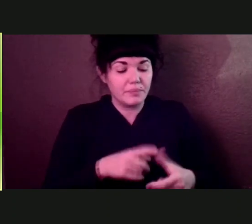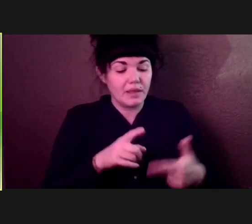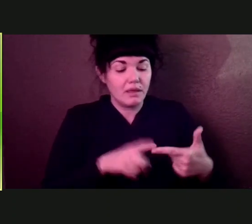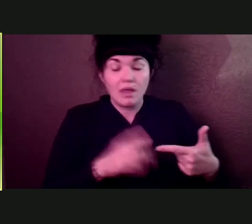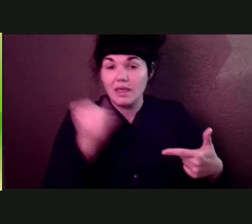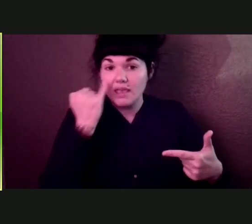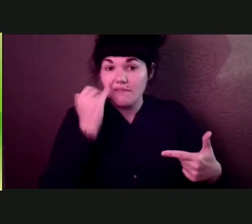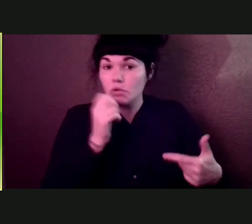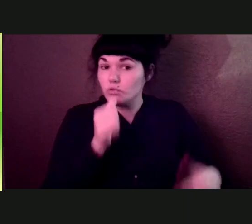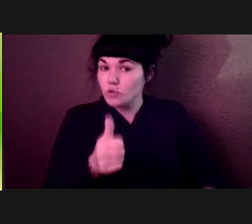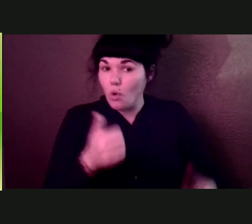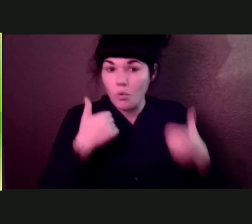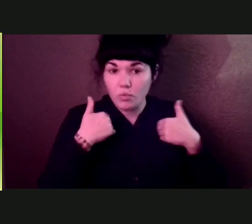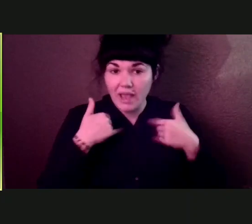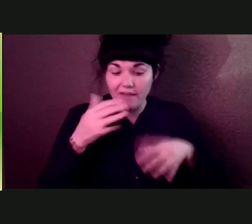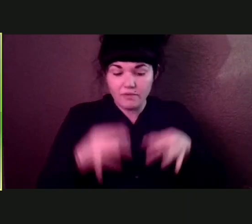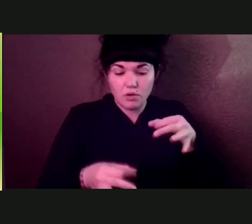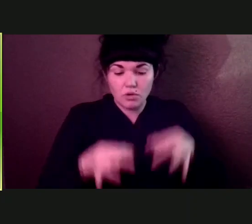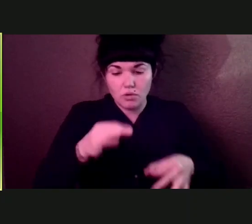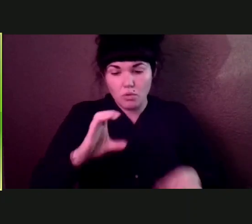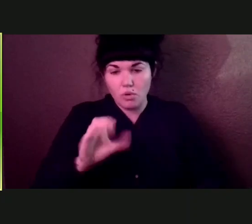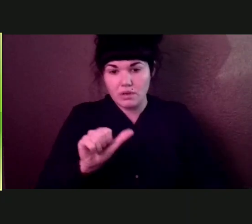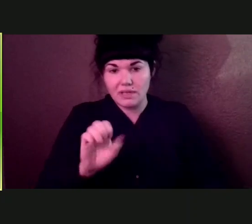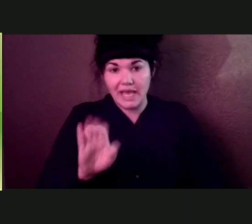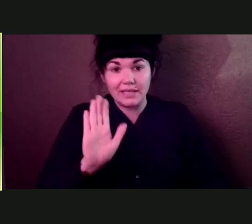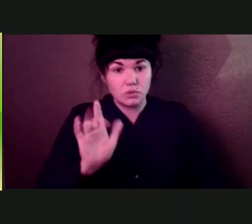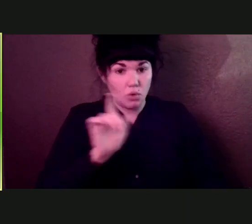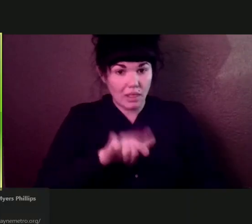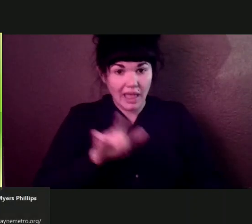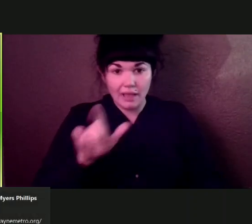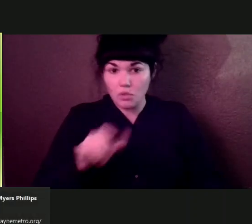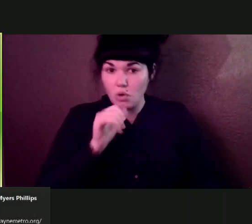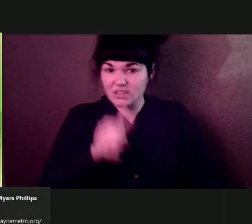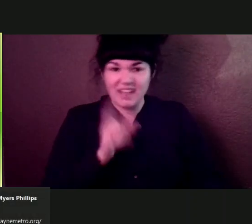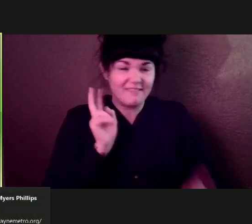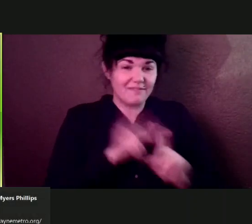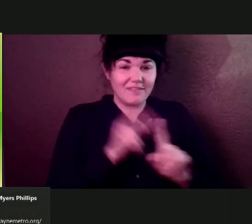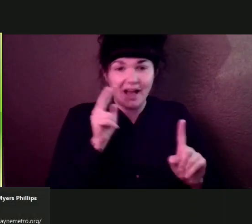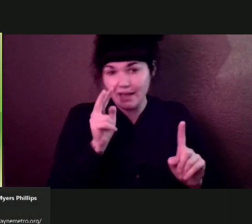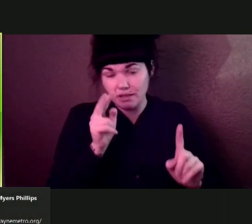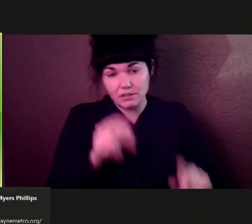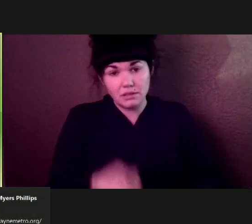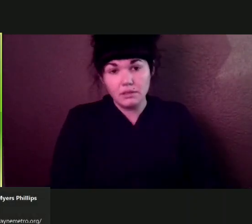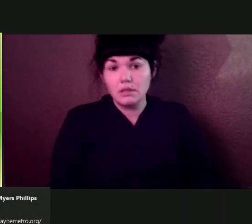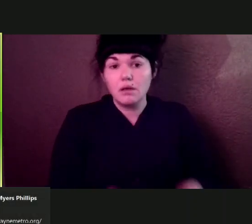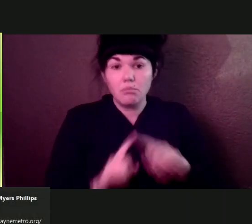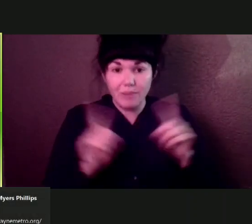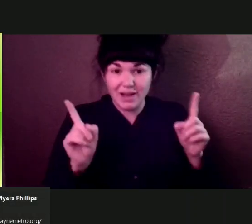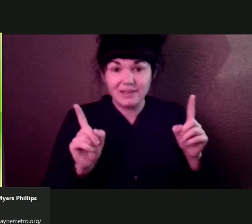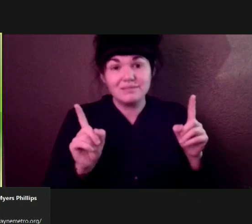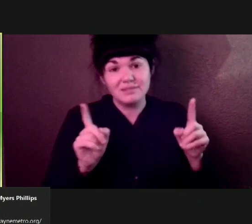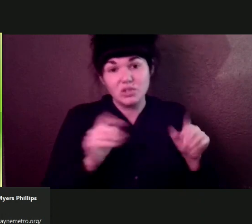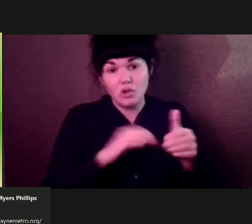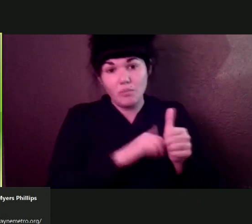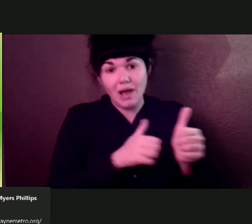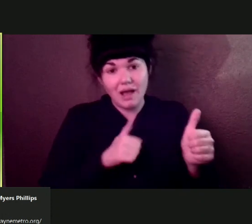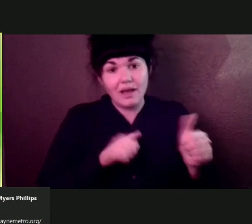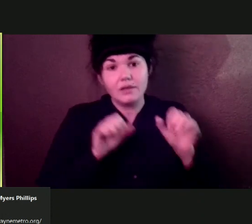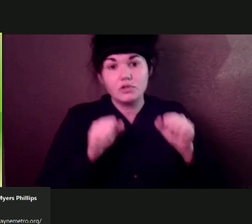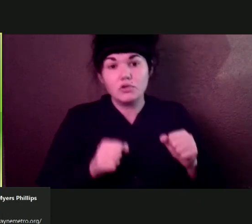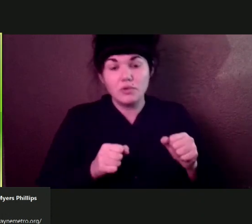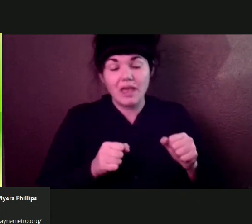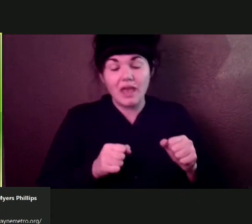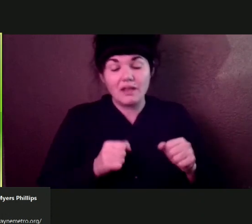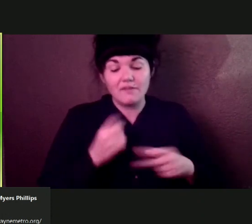landlord has not filed an action, but you are behind, you can go to Wayne Metro and just,